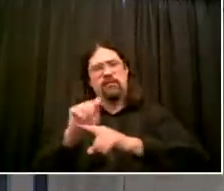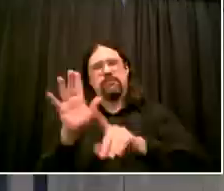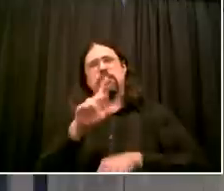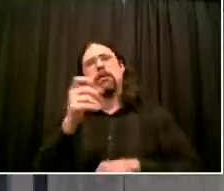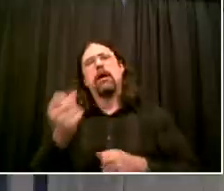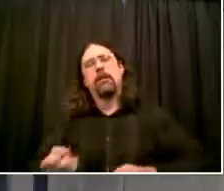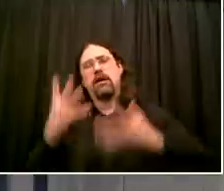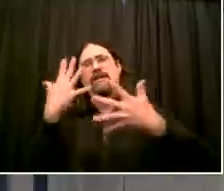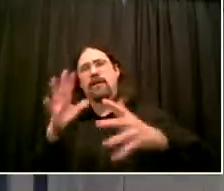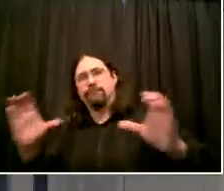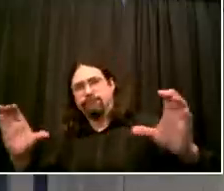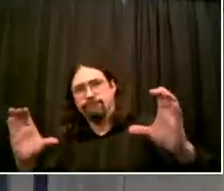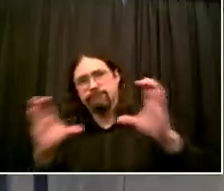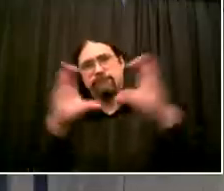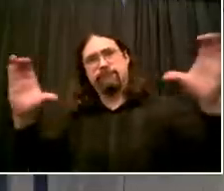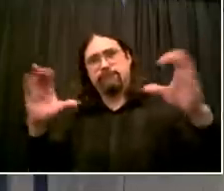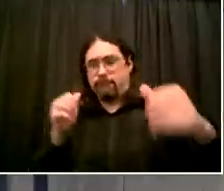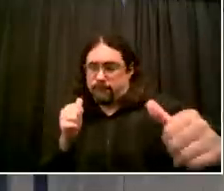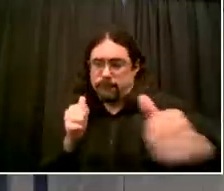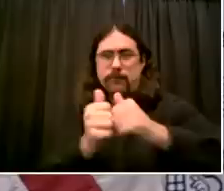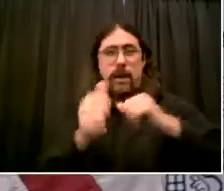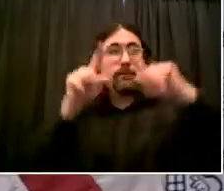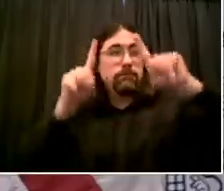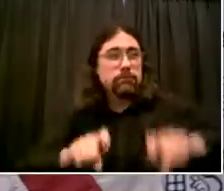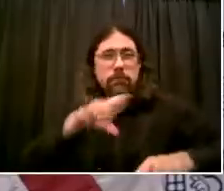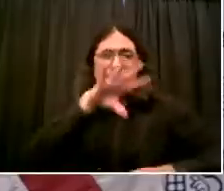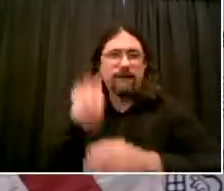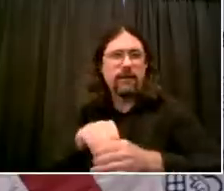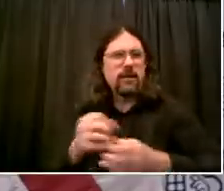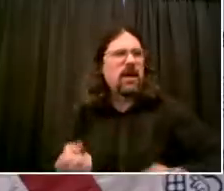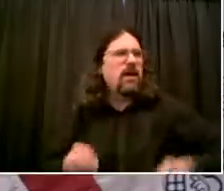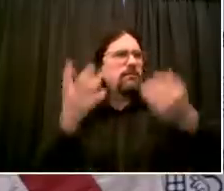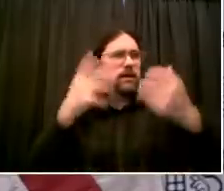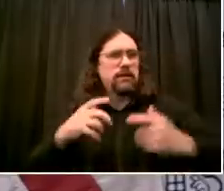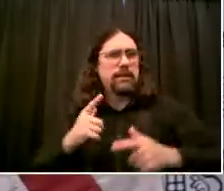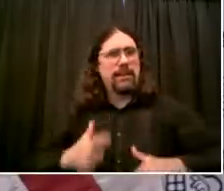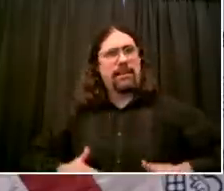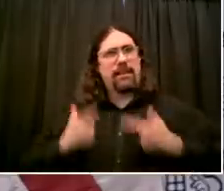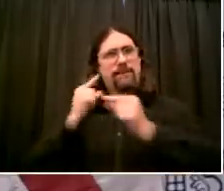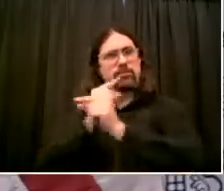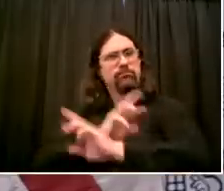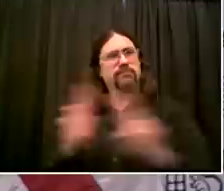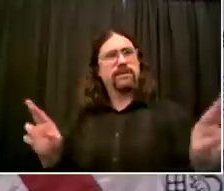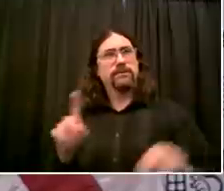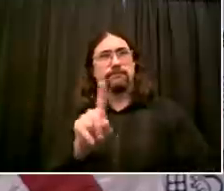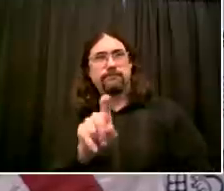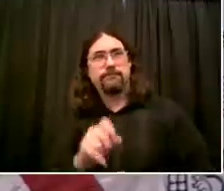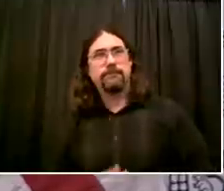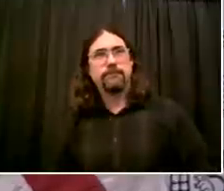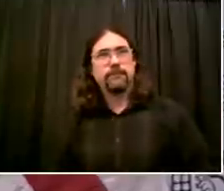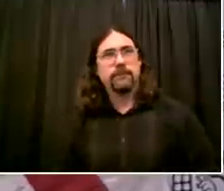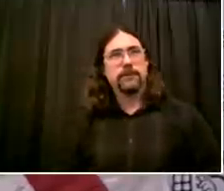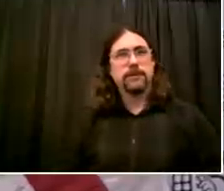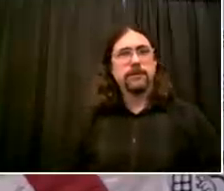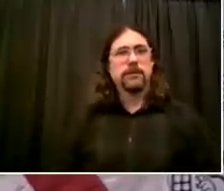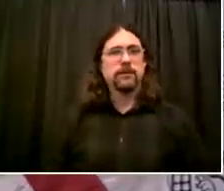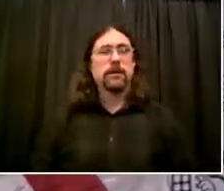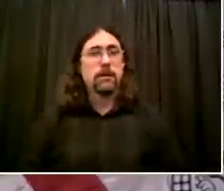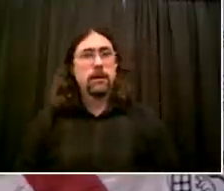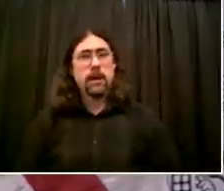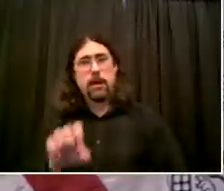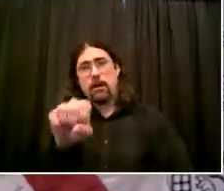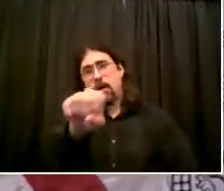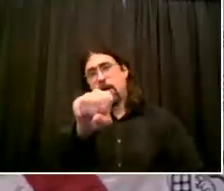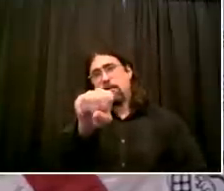moment to go to Coney Island and protect the water? We'll get you the, again, I just don't have it in front of me, but I am certain that by the